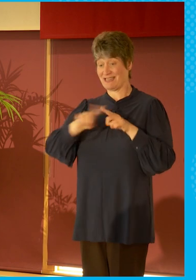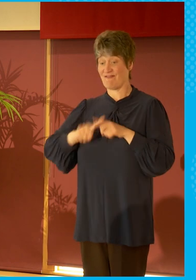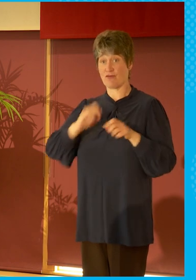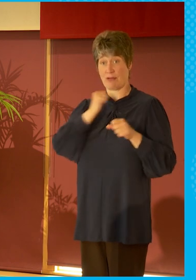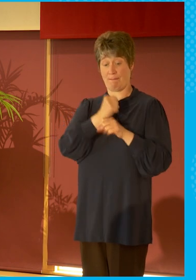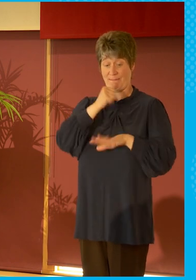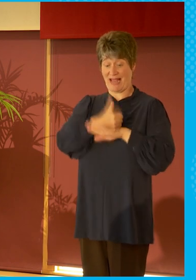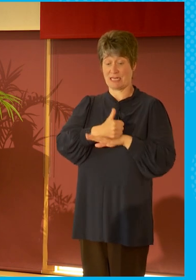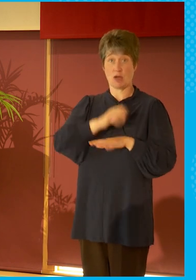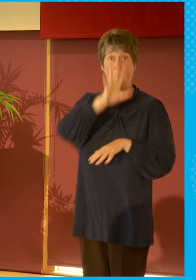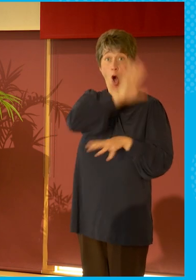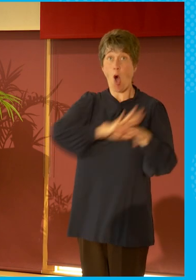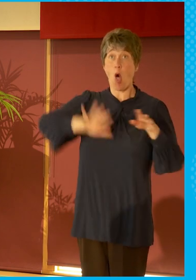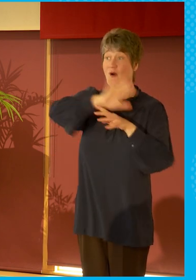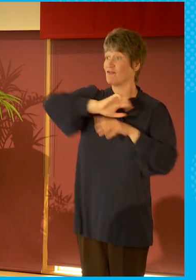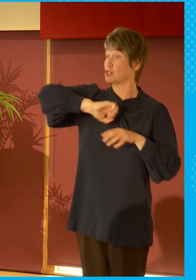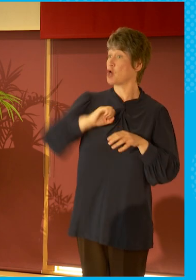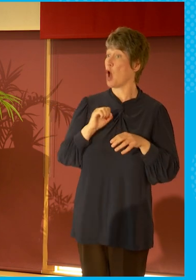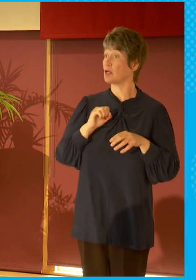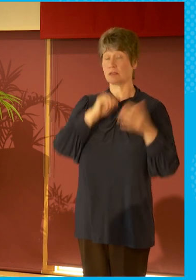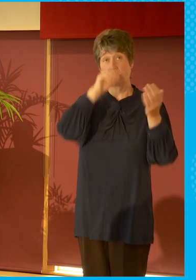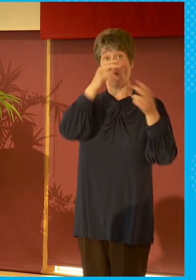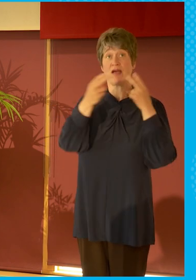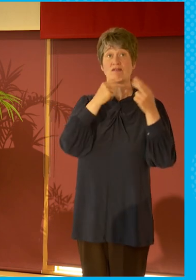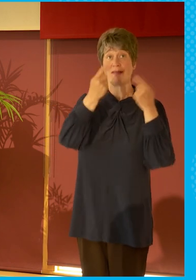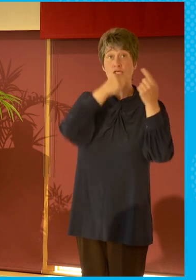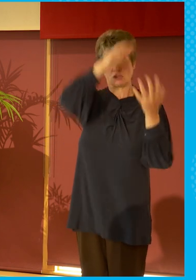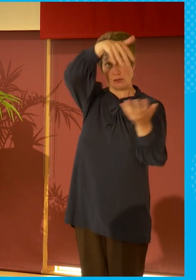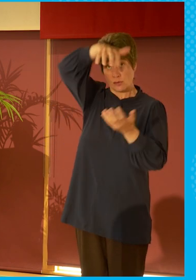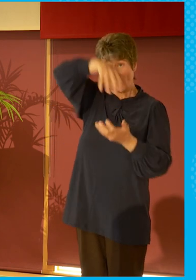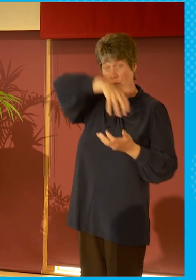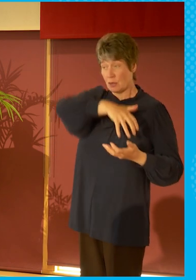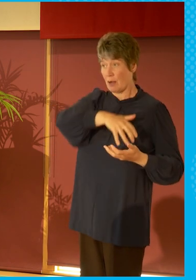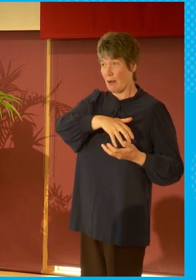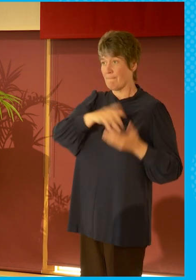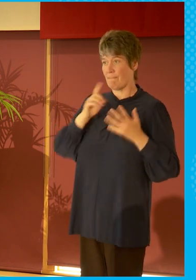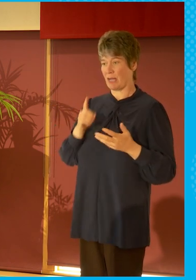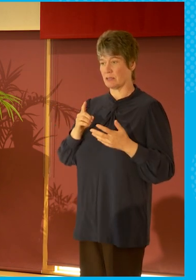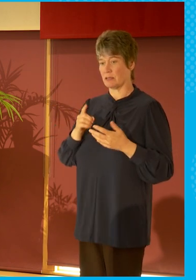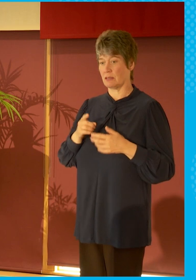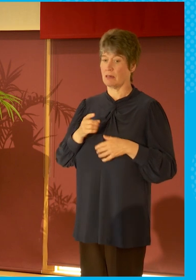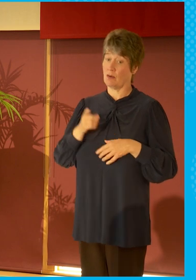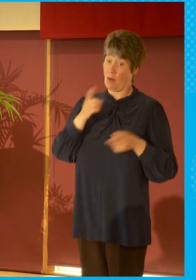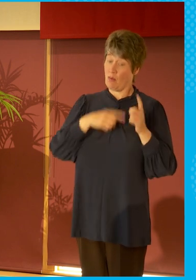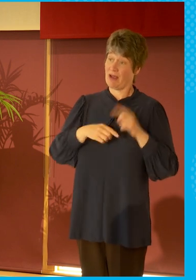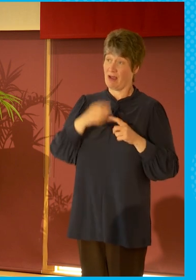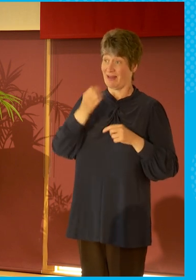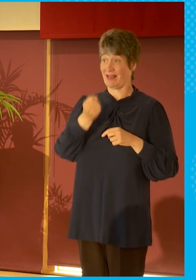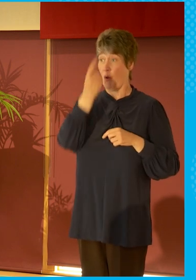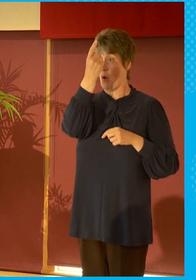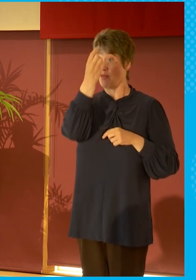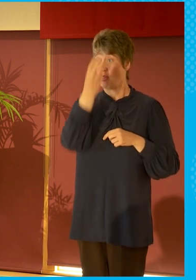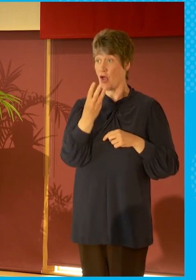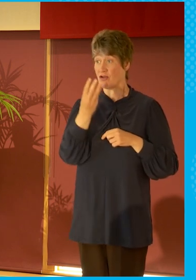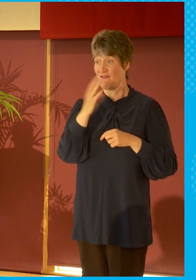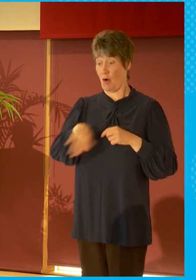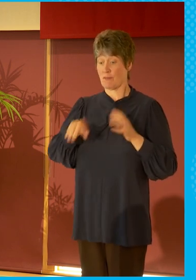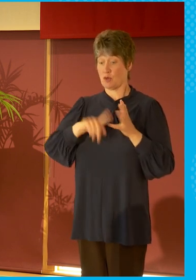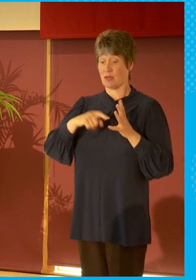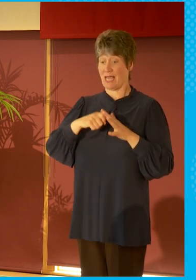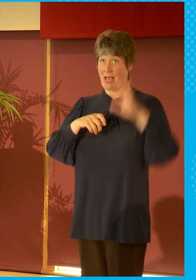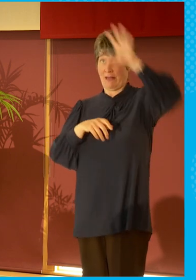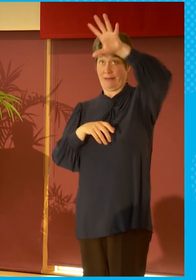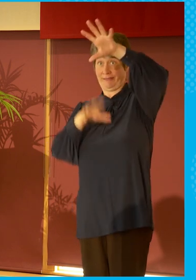that we're not just representing a part of Scotland, but that with one third of the UK's landmass, we can truly gather our news from